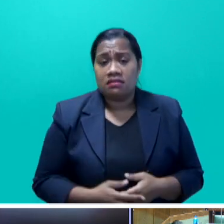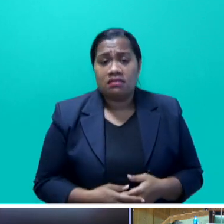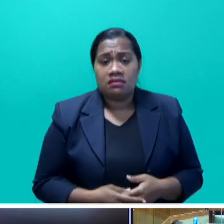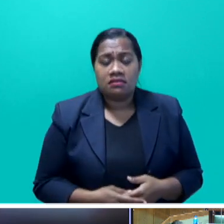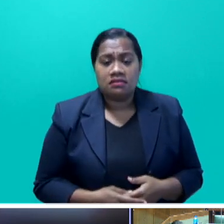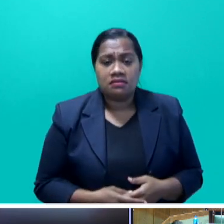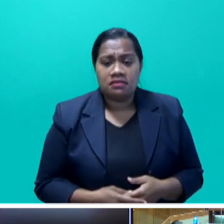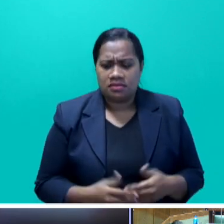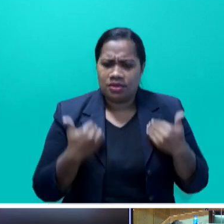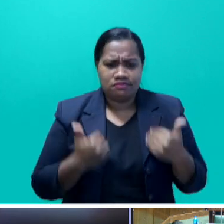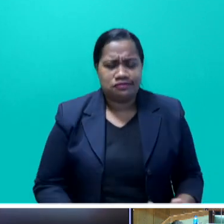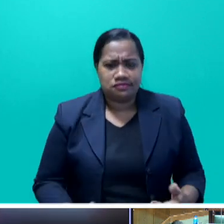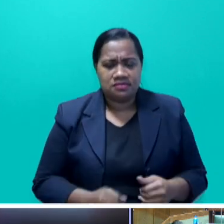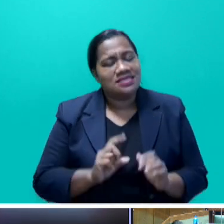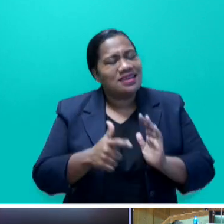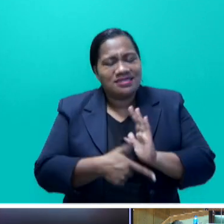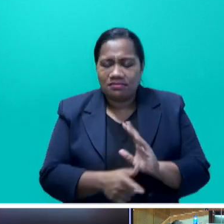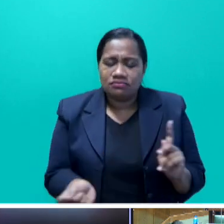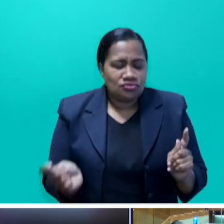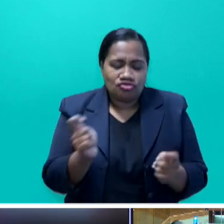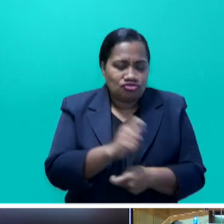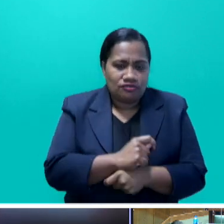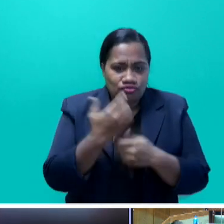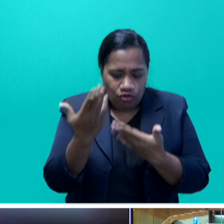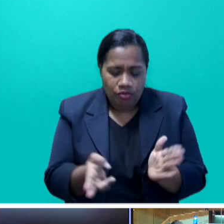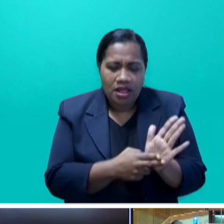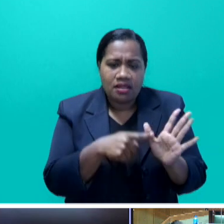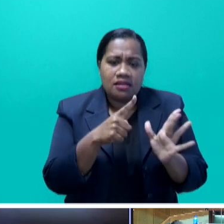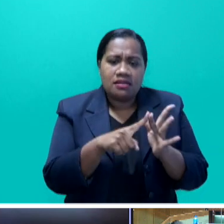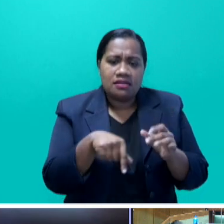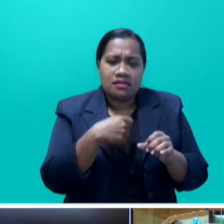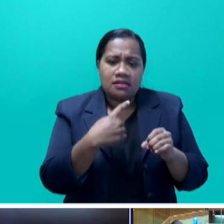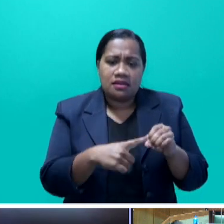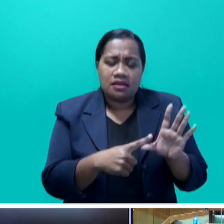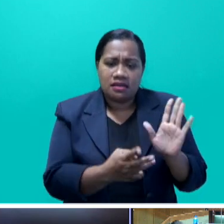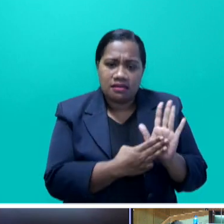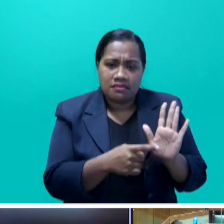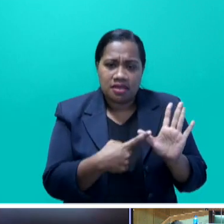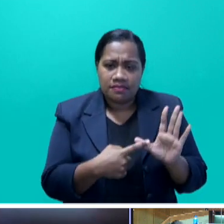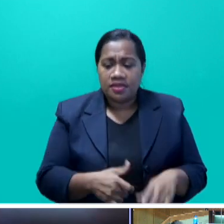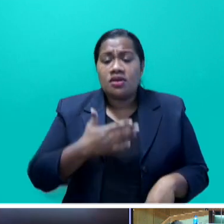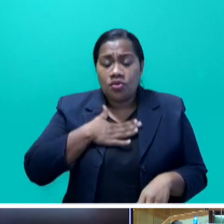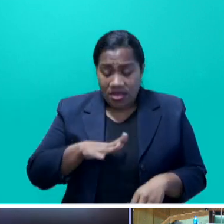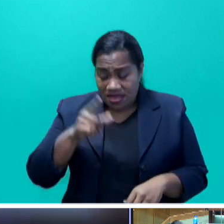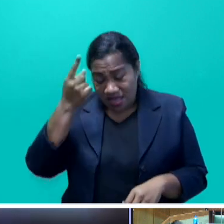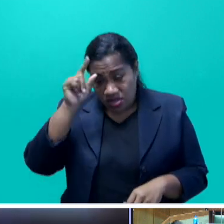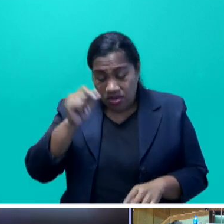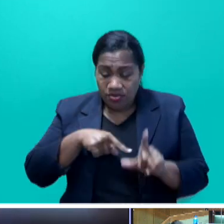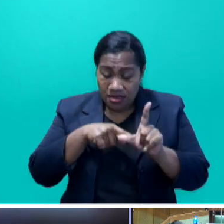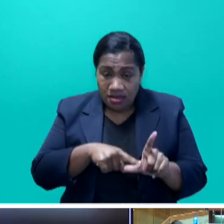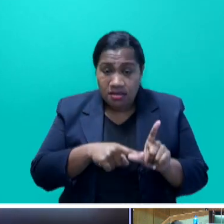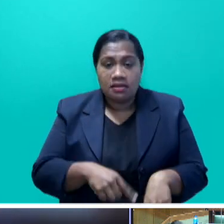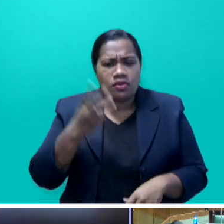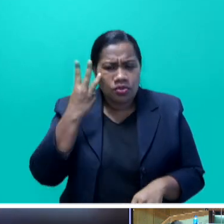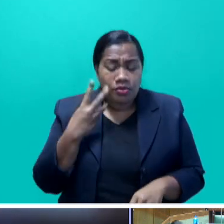changed. Honorable Nengama, I want the TOK who are young, the women, those who are about to turn